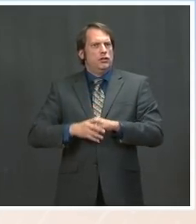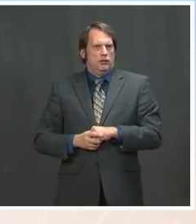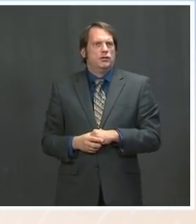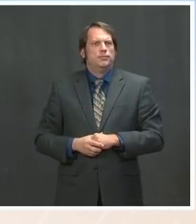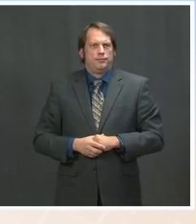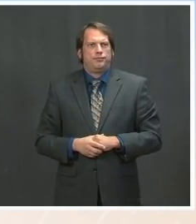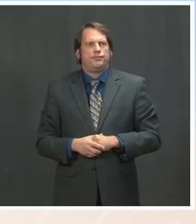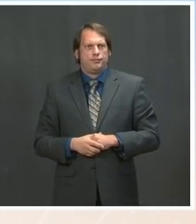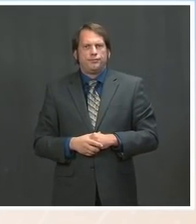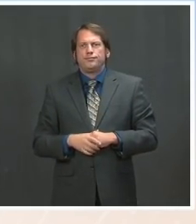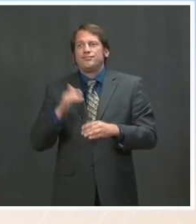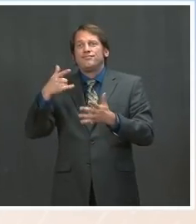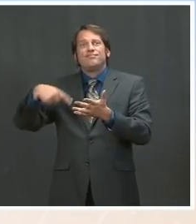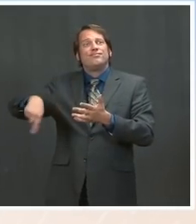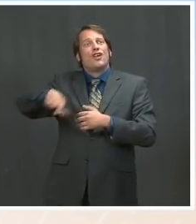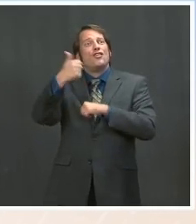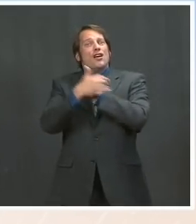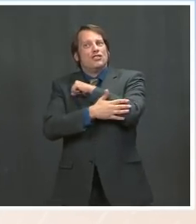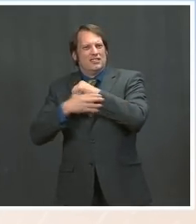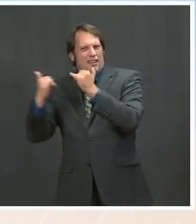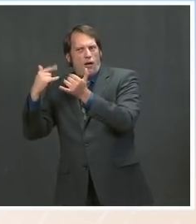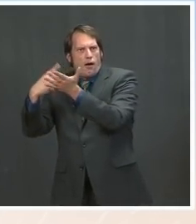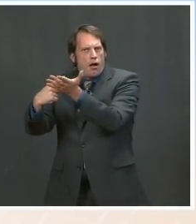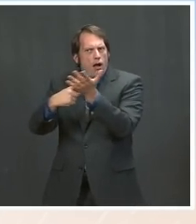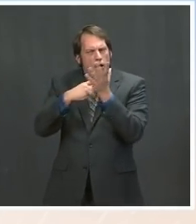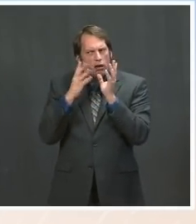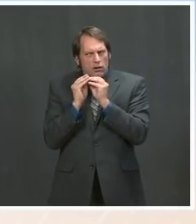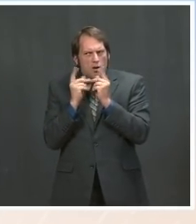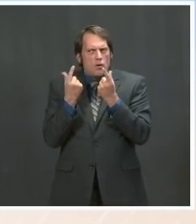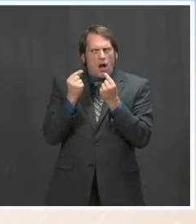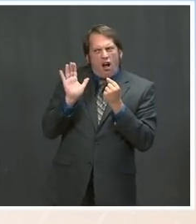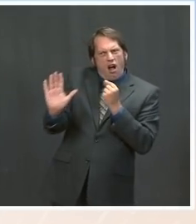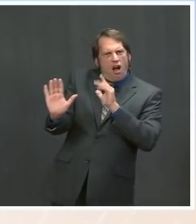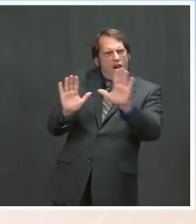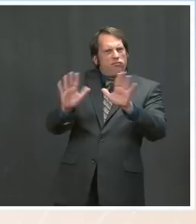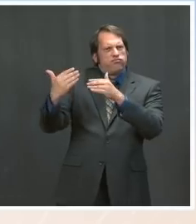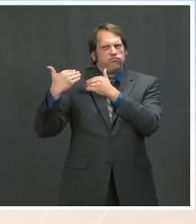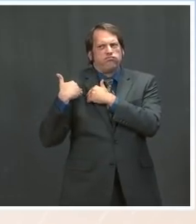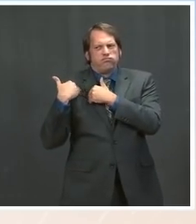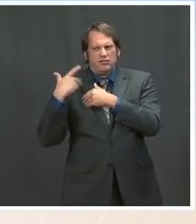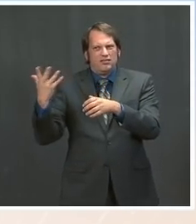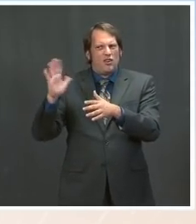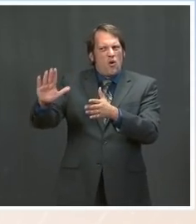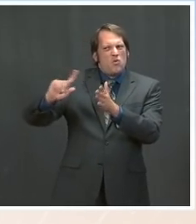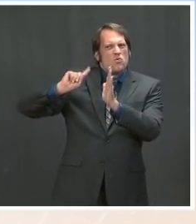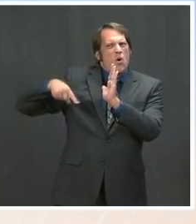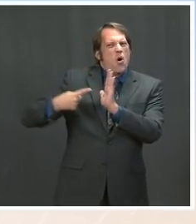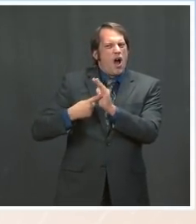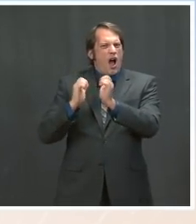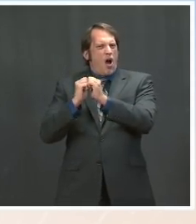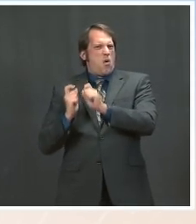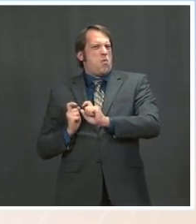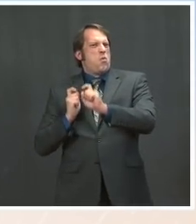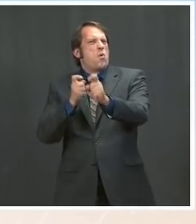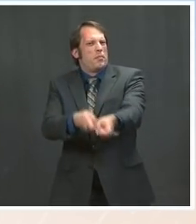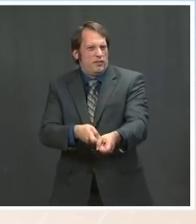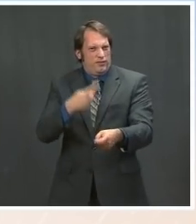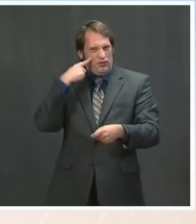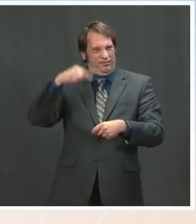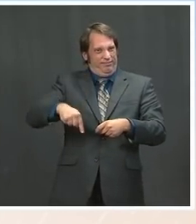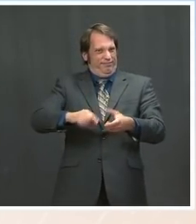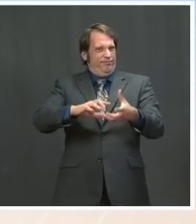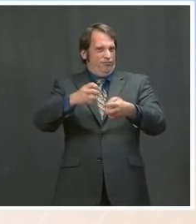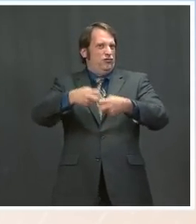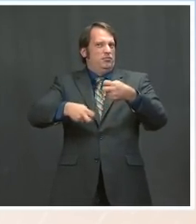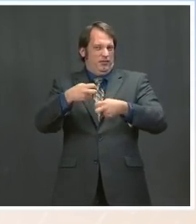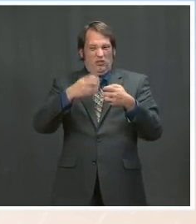the role many of them play in addressing the climate crisis is absolutely on our diplomatic agenda. beyond this summit this week. Go